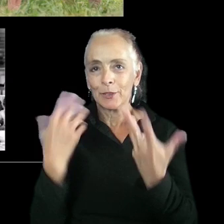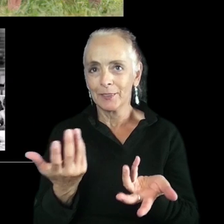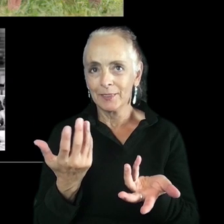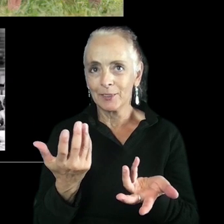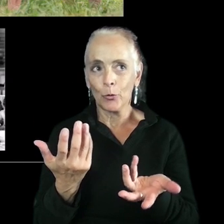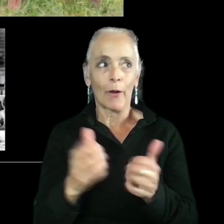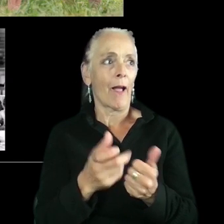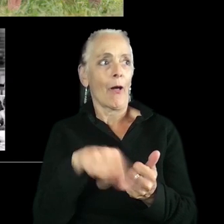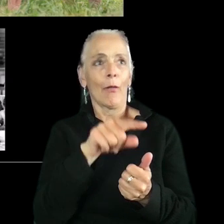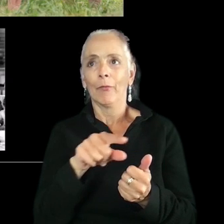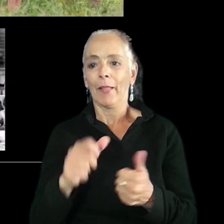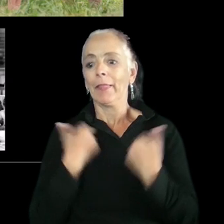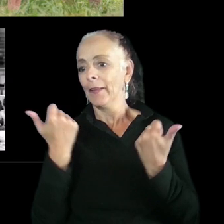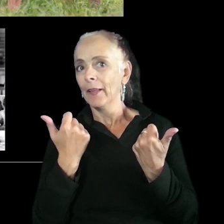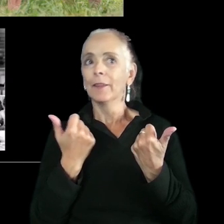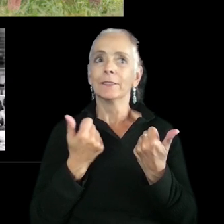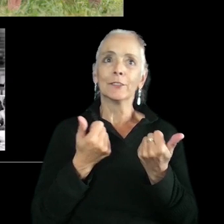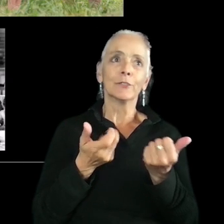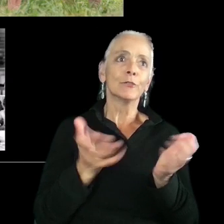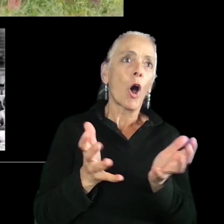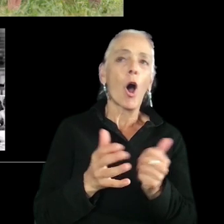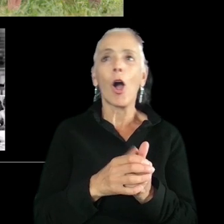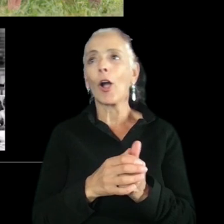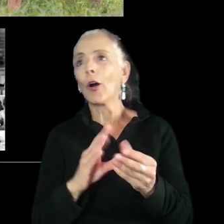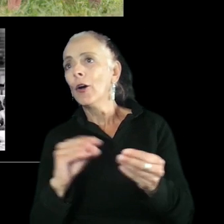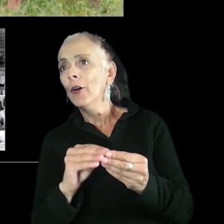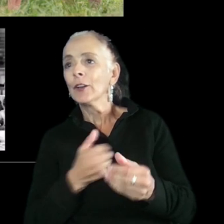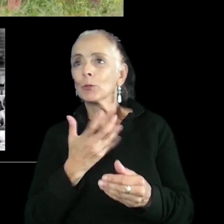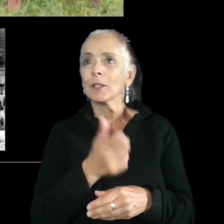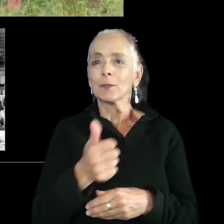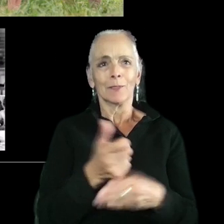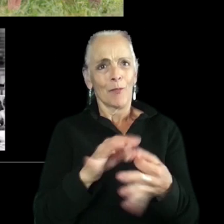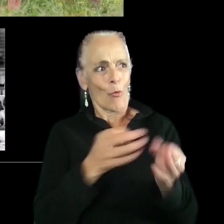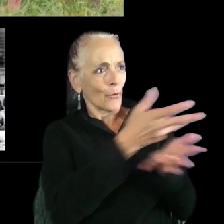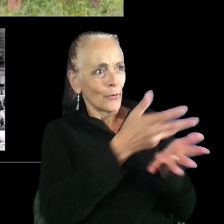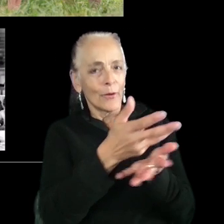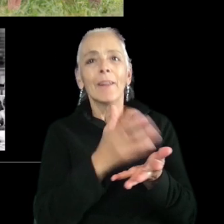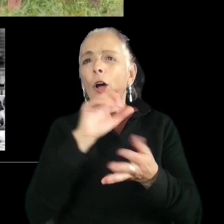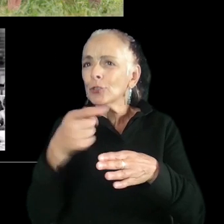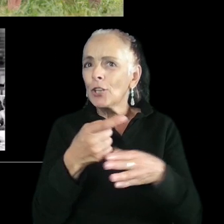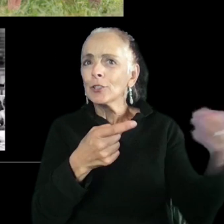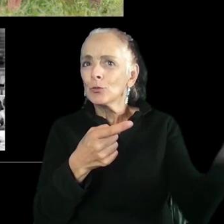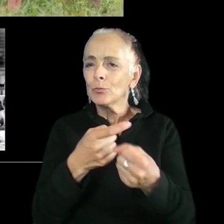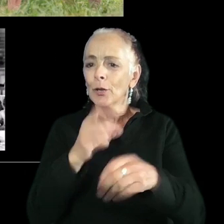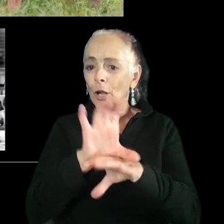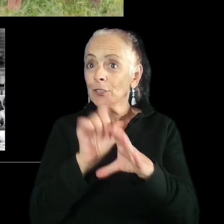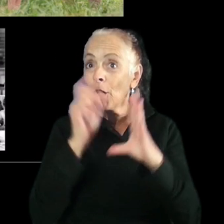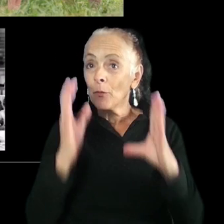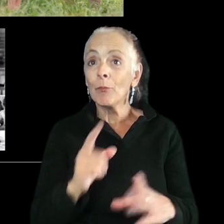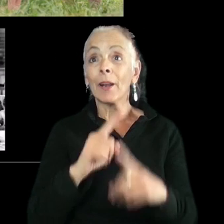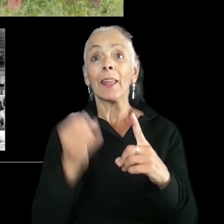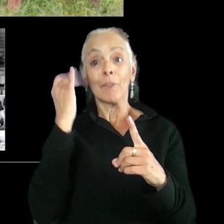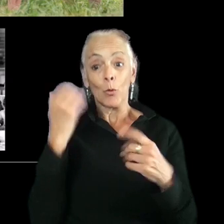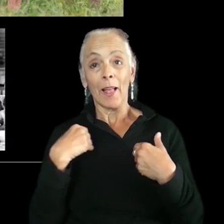live their lives and how they talk and how they express themselves. It's very important and not just have consultants, but also make sure that if you're going to have